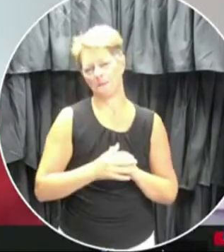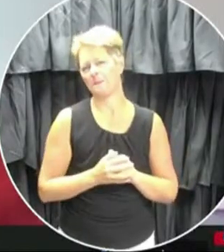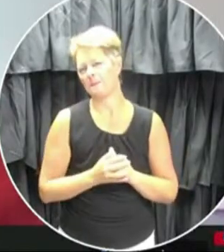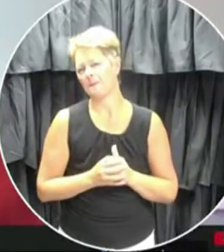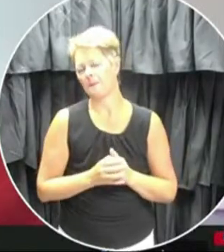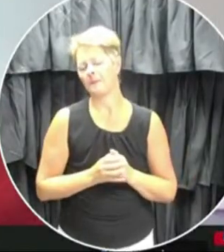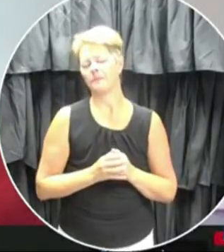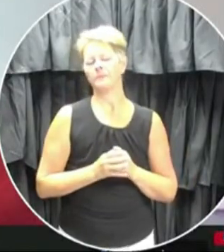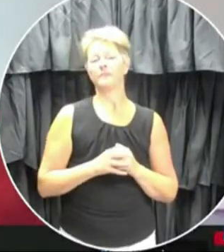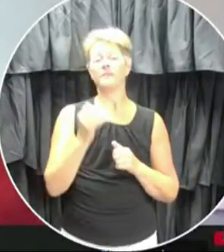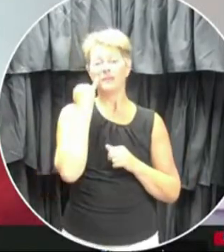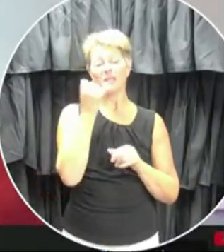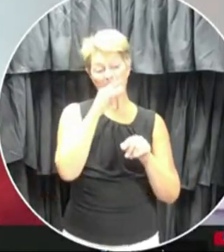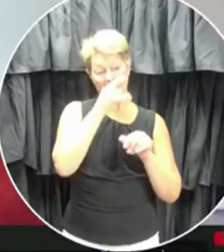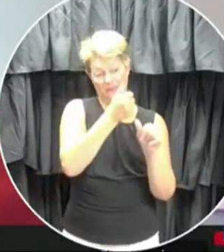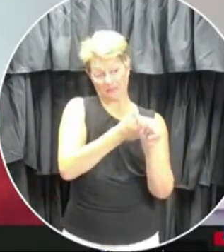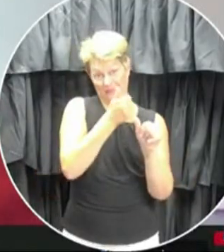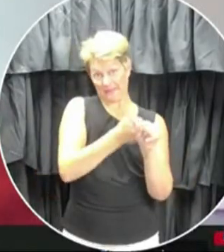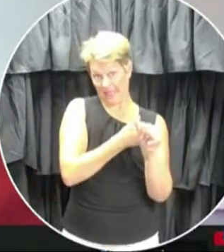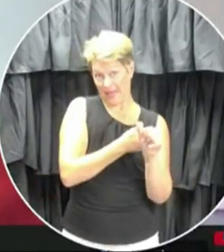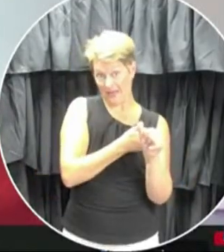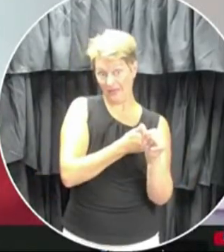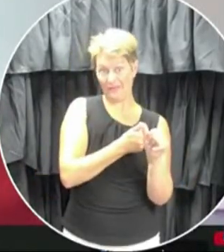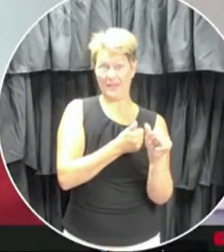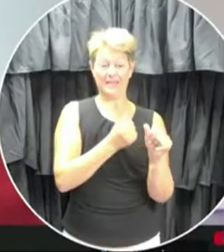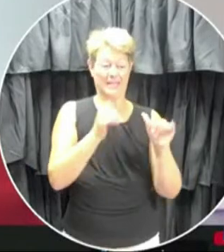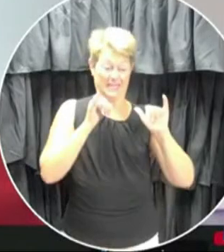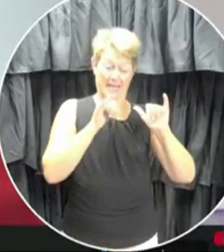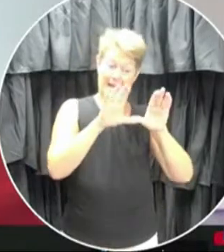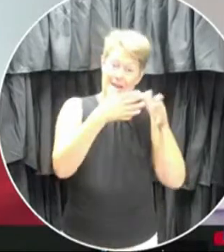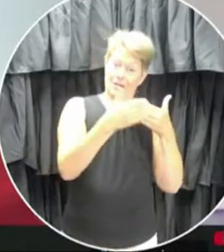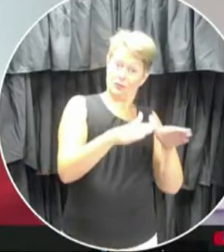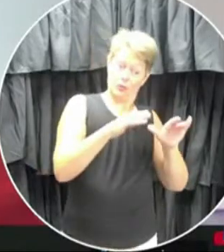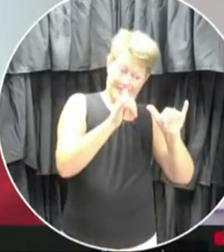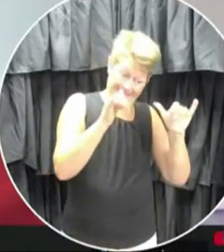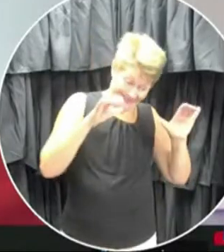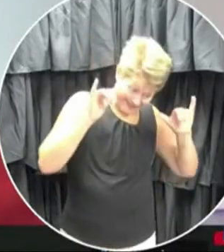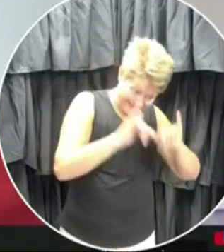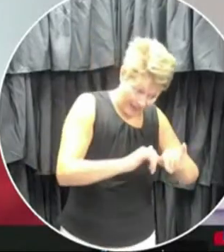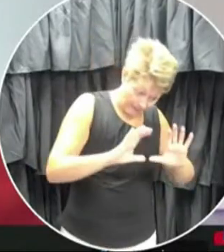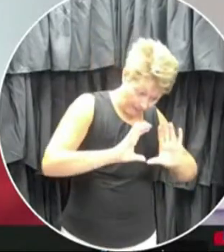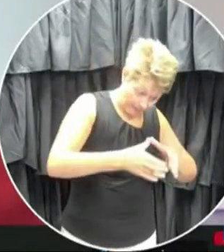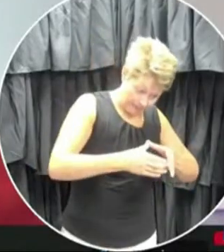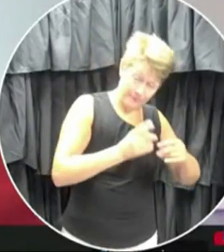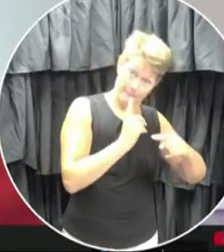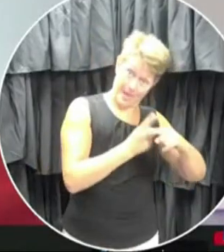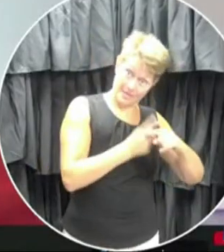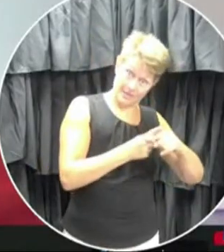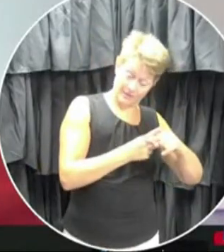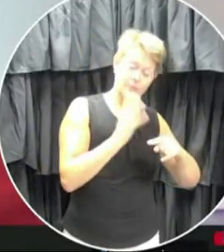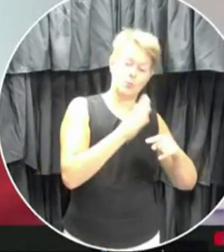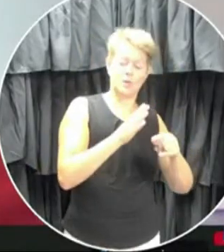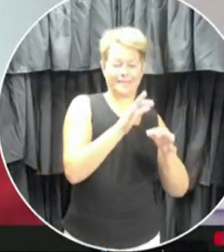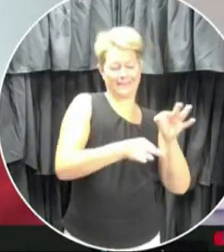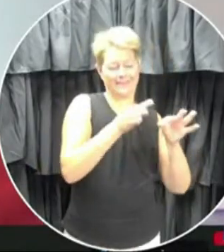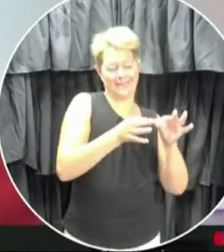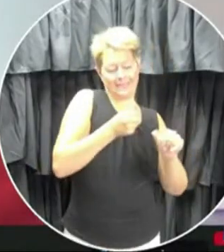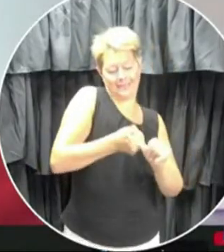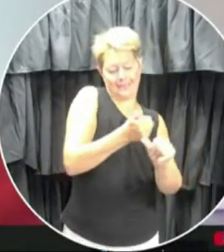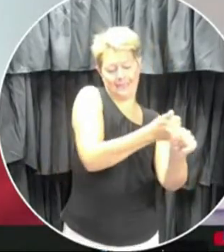the most part, you know, if we have a child in a classroom in a cohort of classroom who does test positive, then